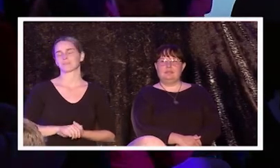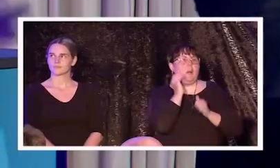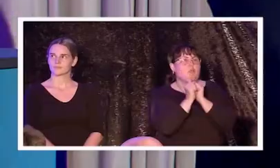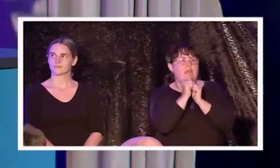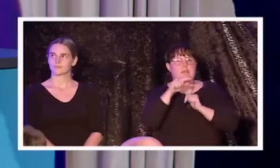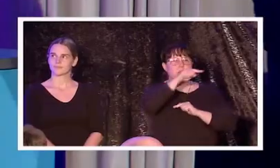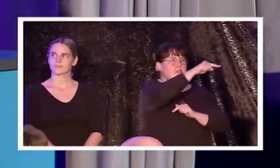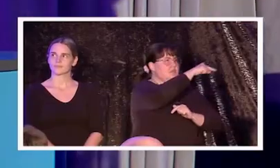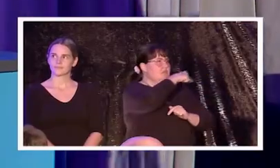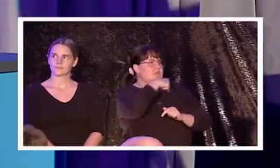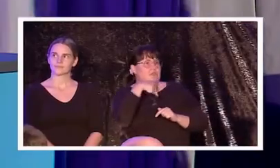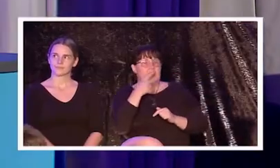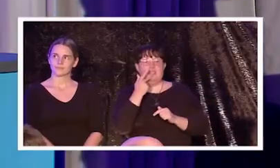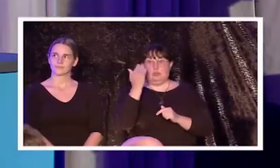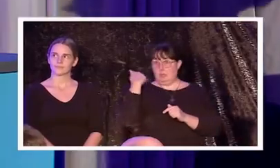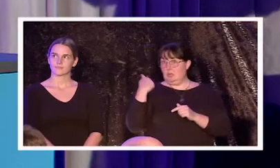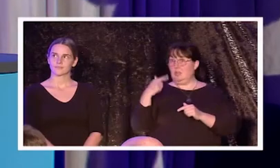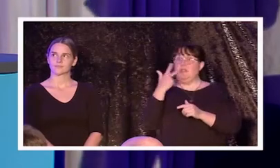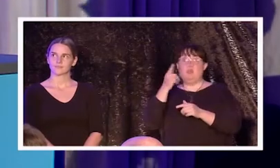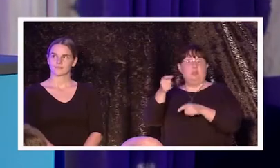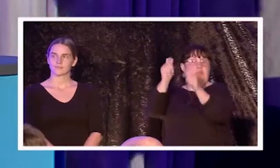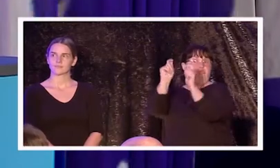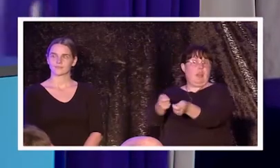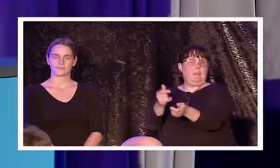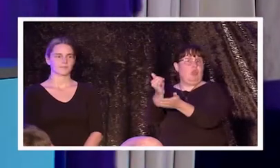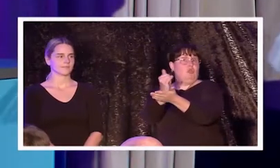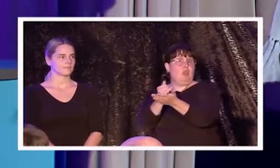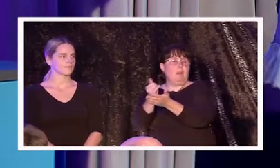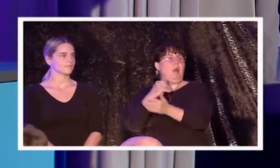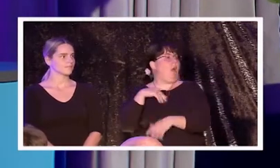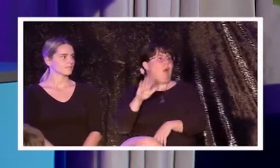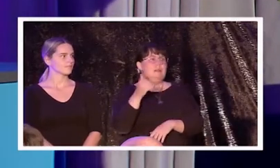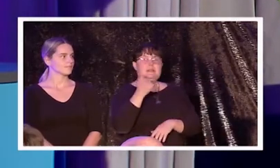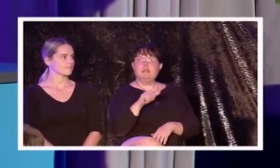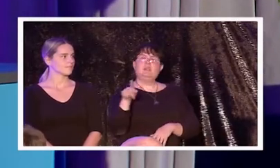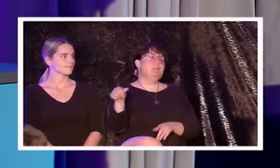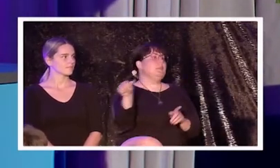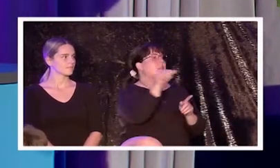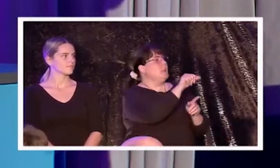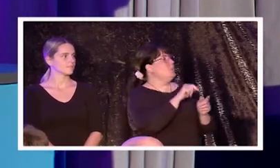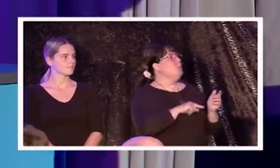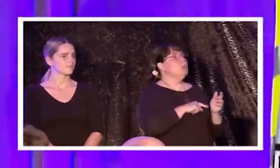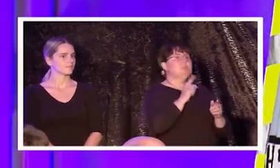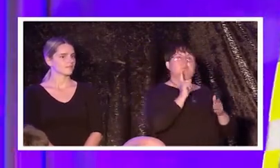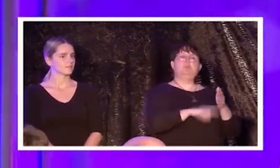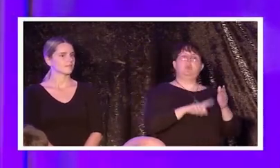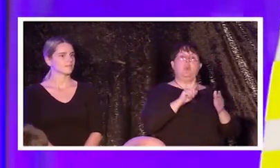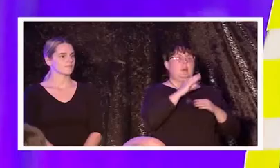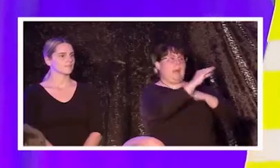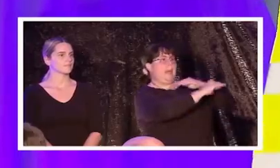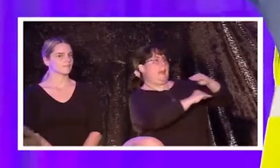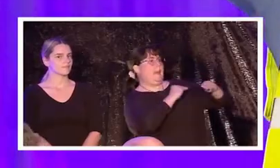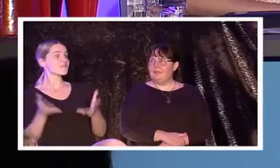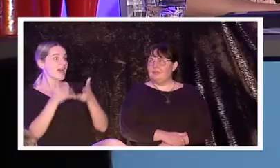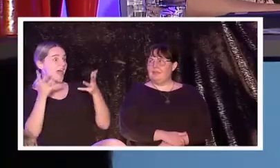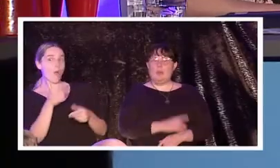If you've done a crime of the alleged rapey sort, then I'm still going to make you do the time at an empathy resort.